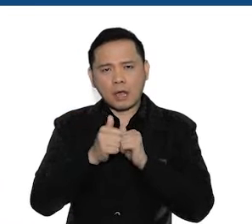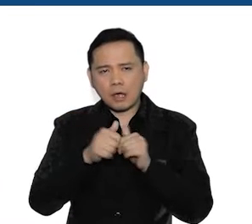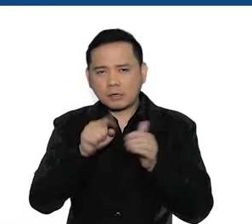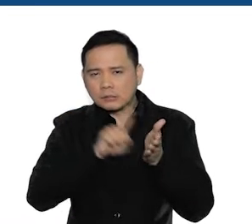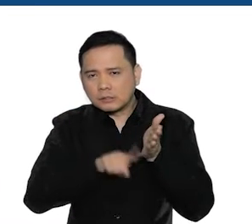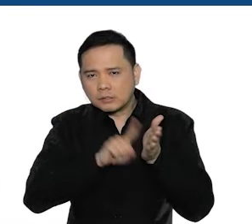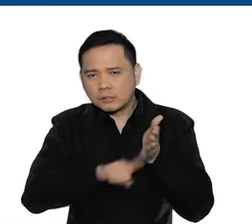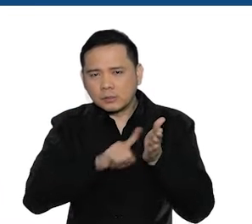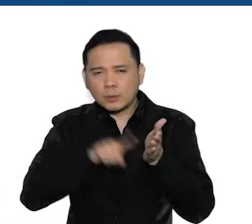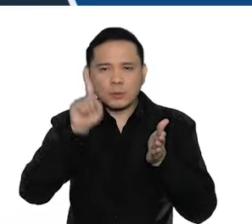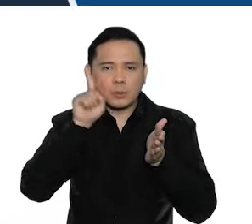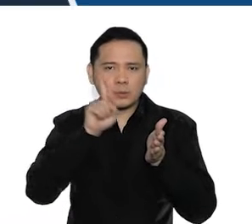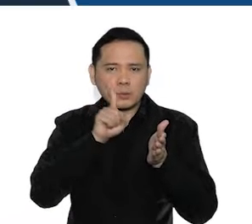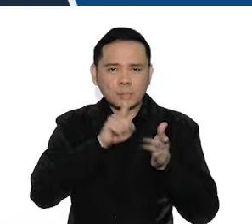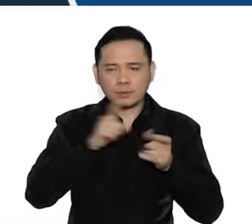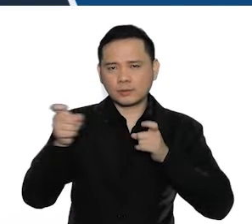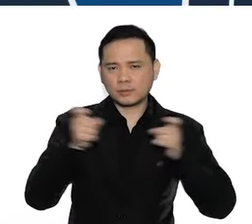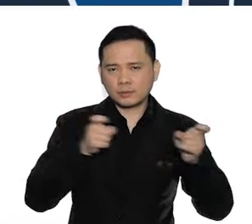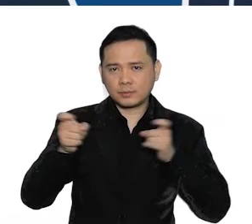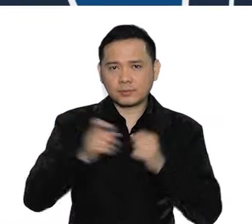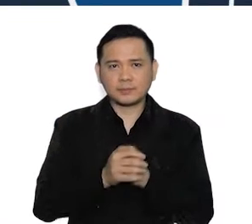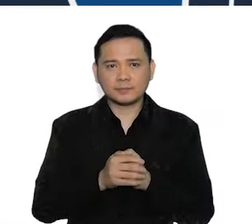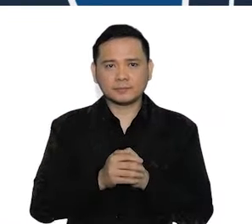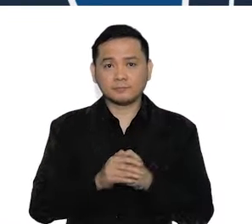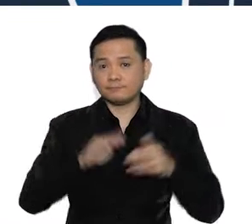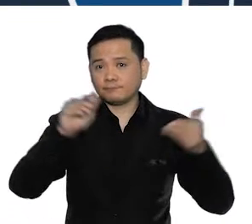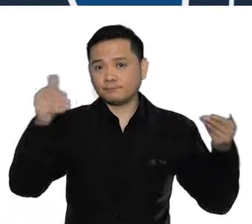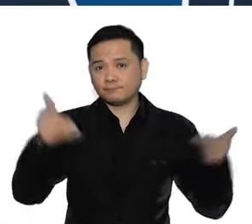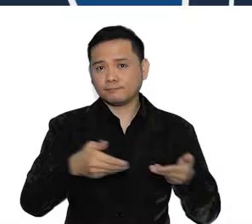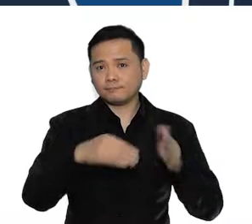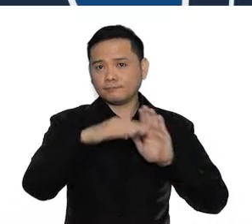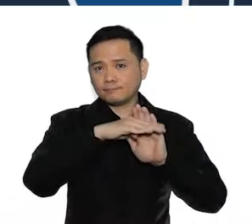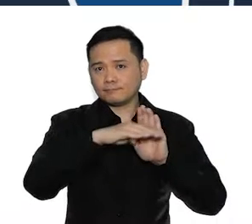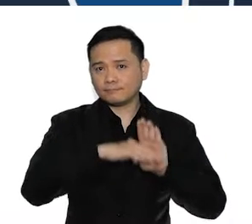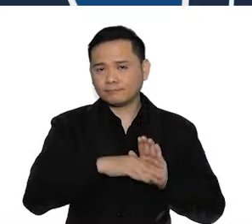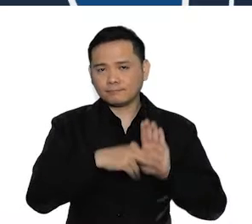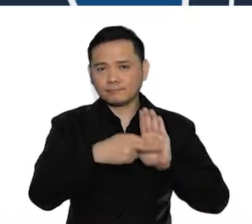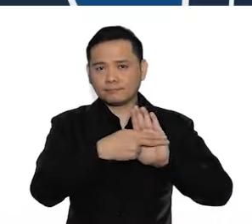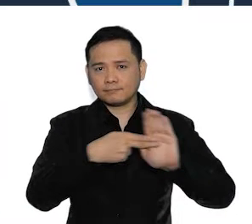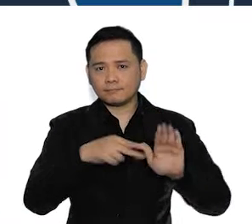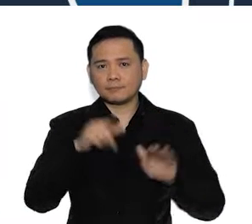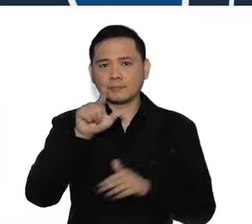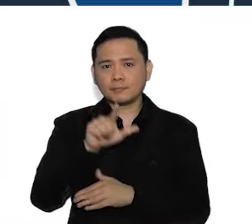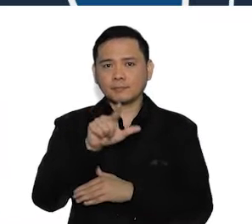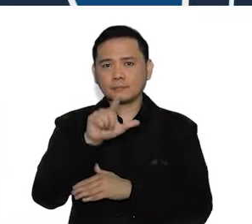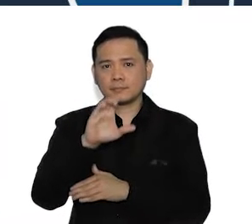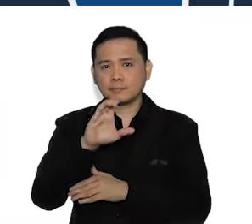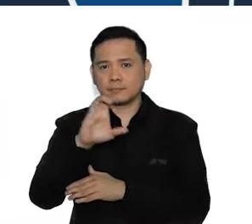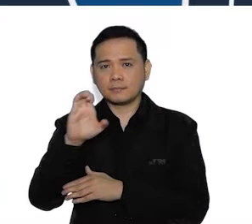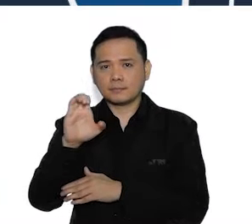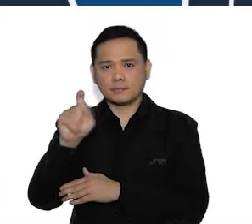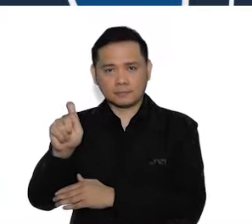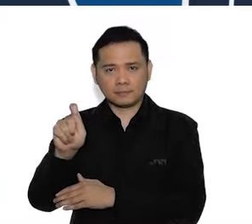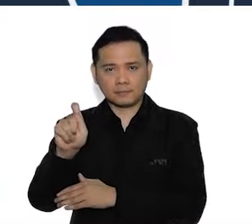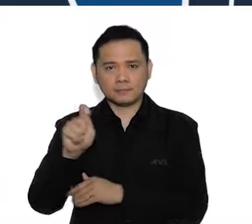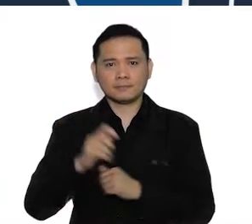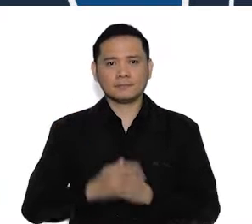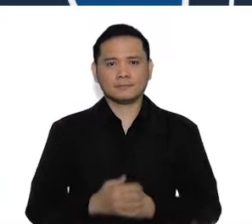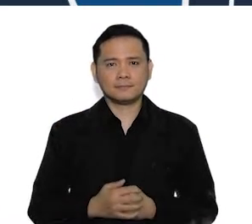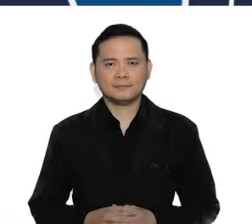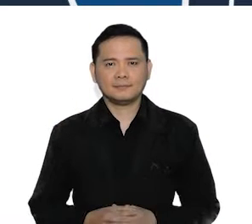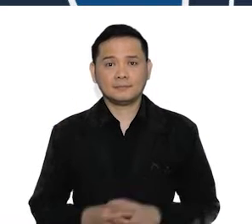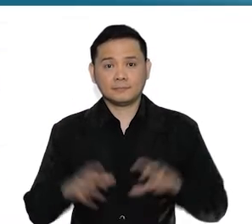stay on track. Introducing a Guide to Local Climate Change Expenditure Tagging, or LCCE-T.